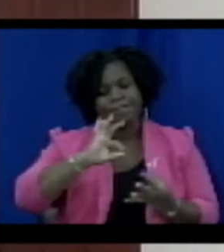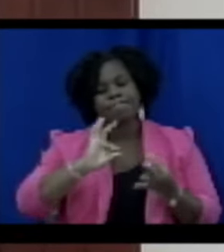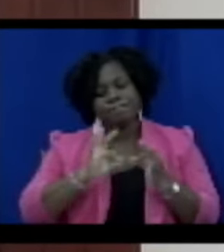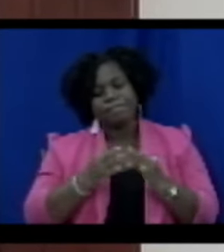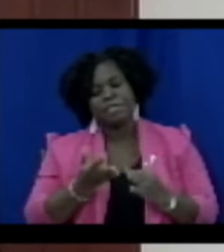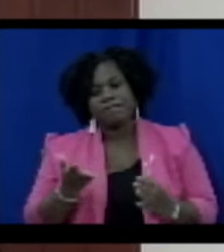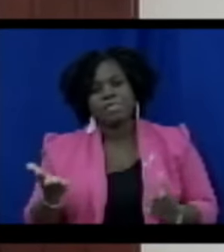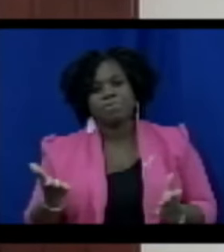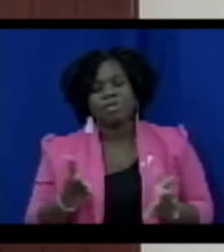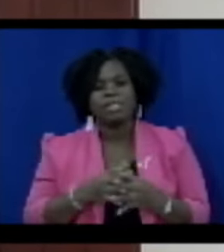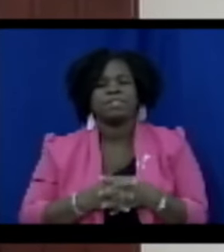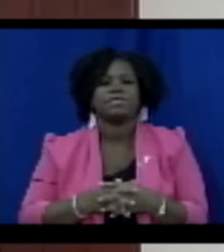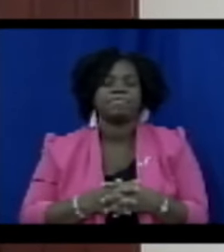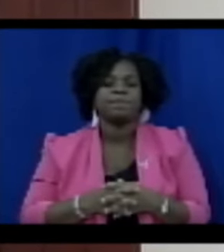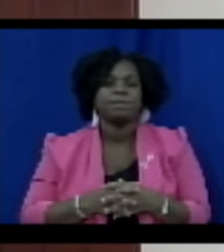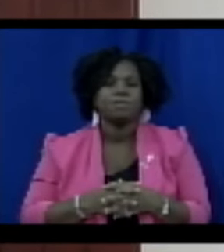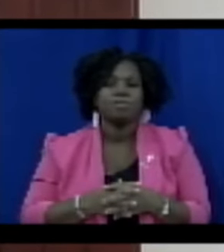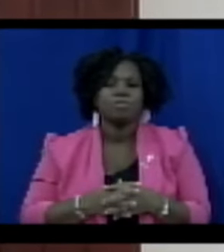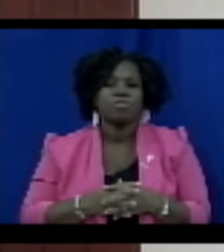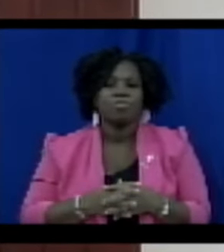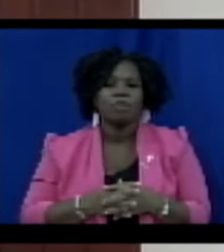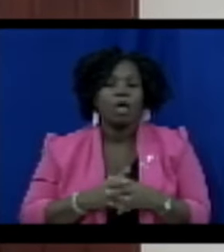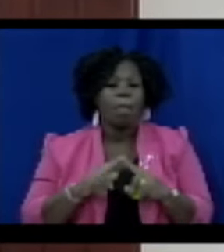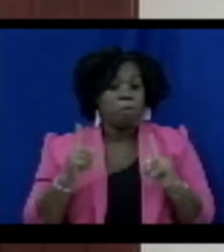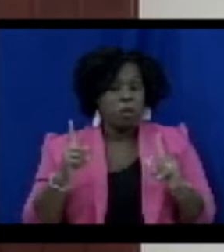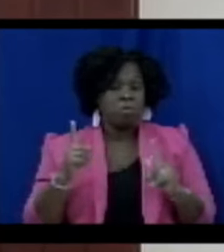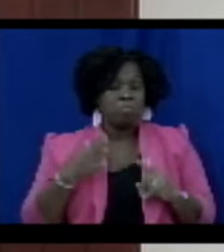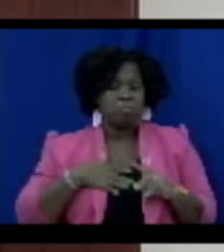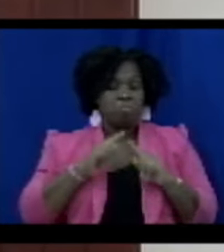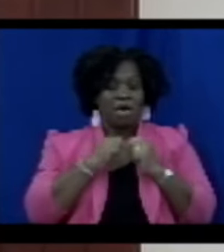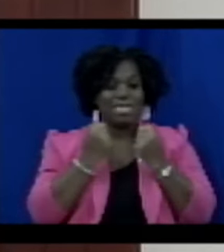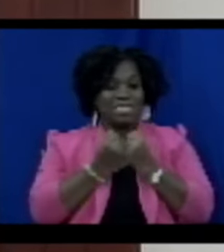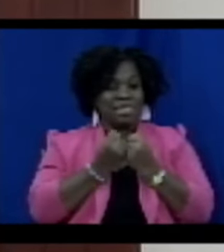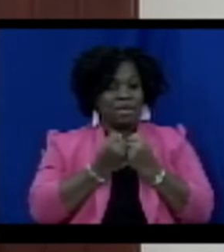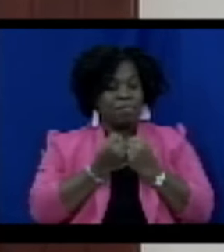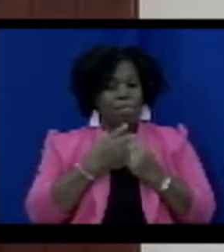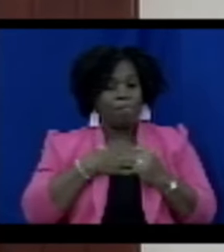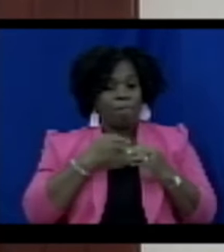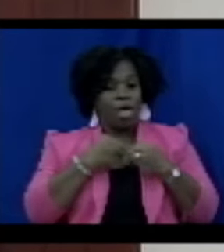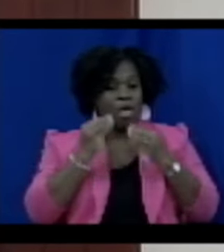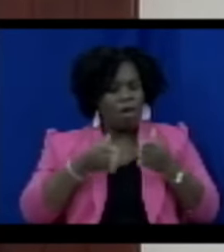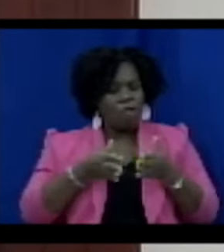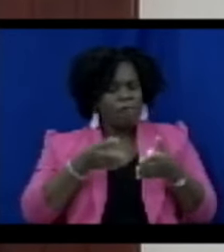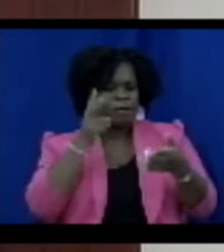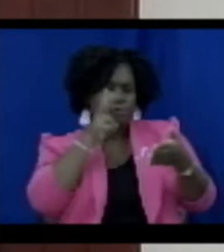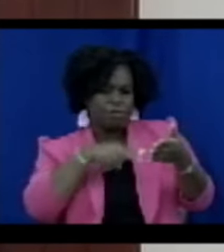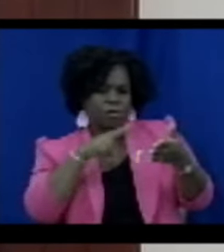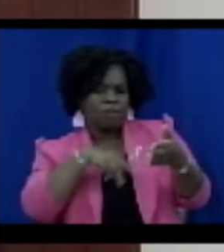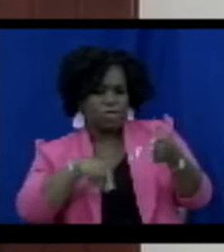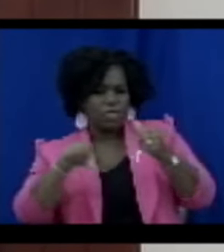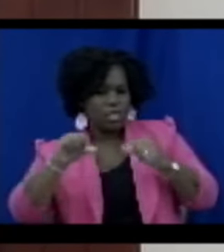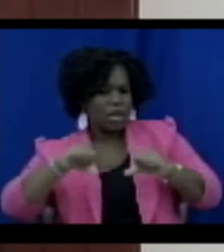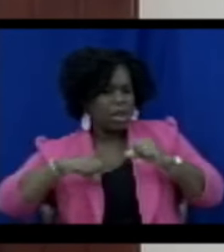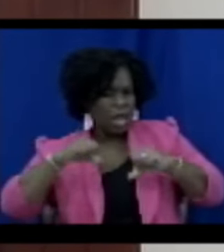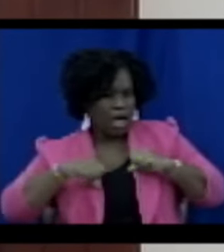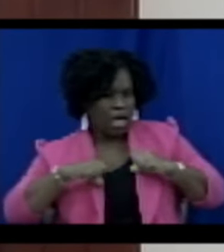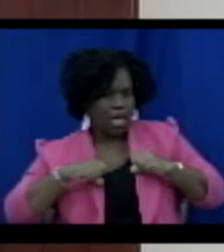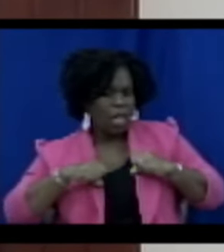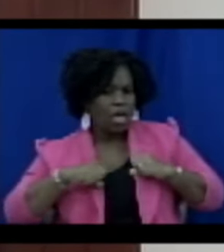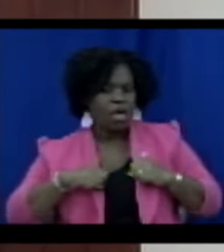to the implementation. Our team at the Attorney General's Office is reviewing that Act and will only move to bring it into operation